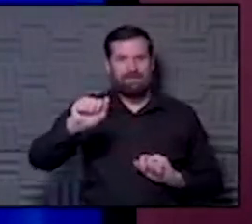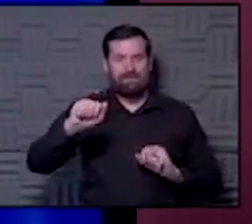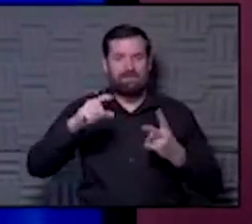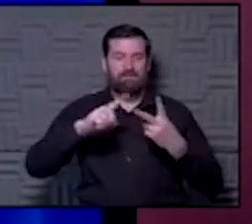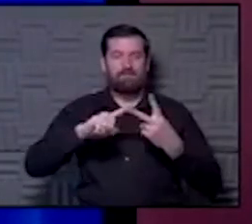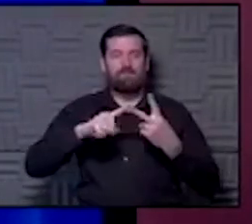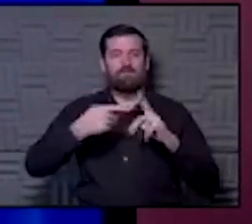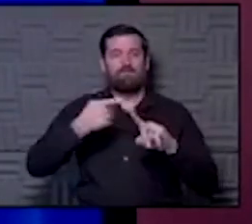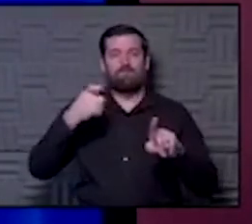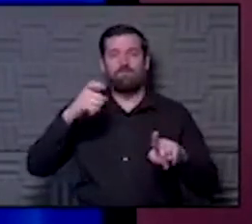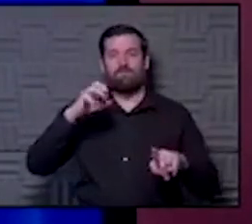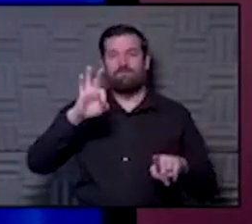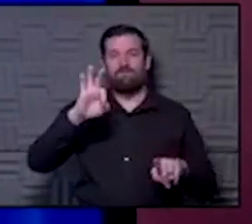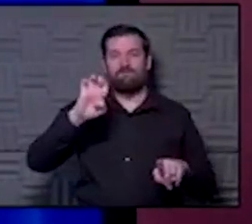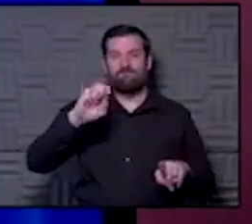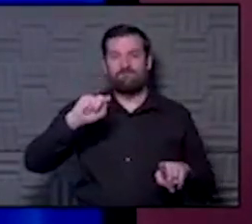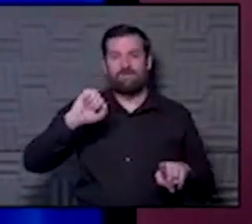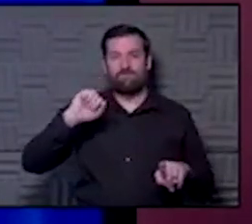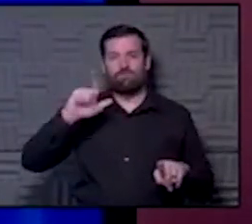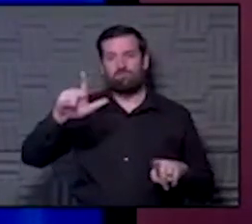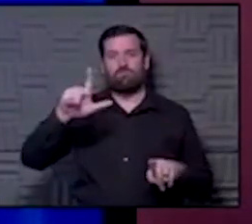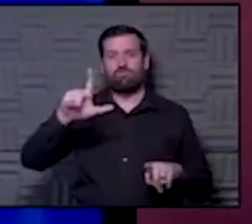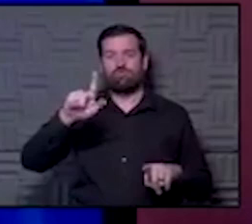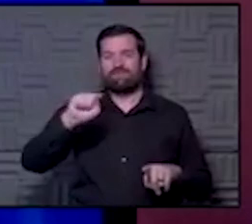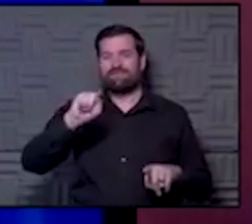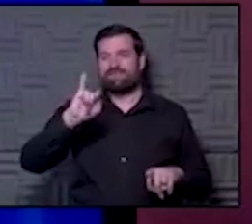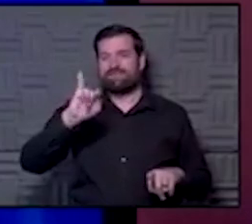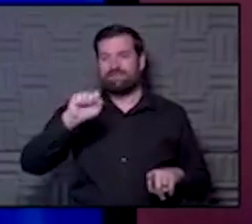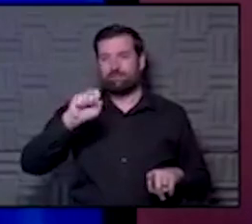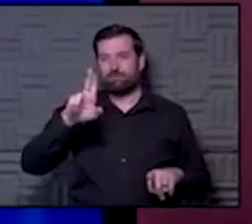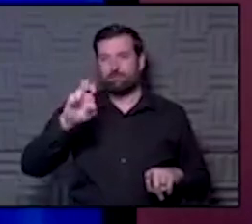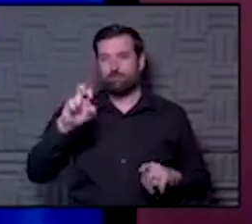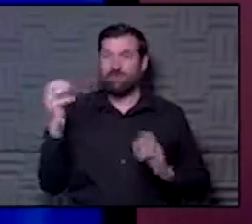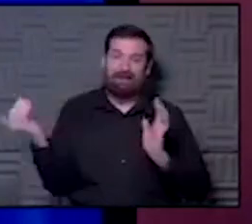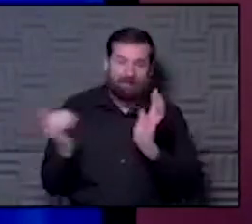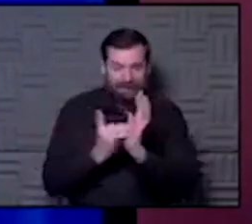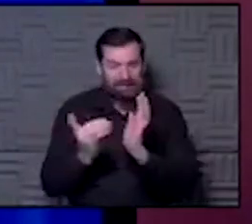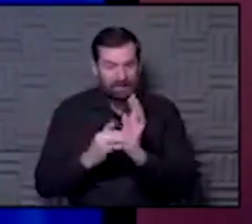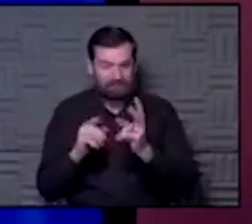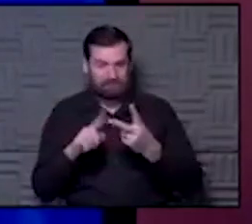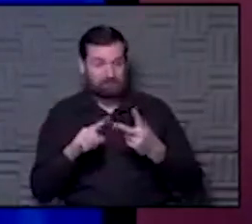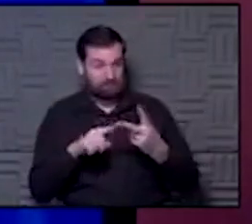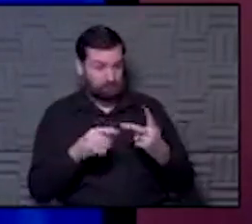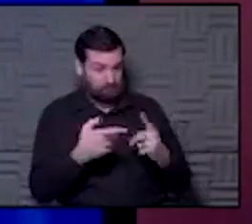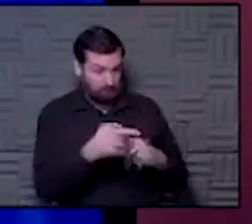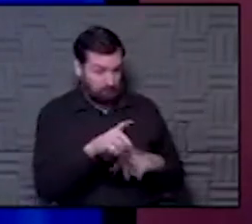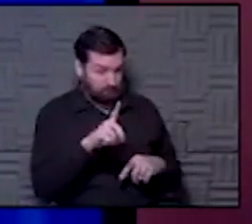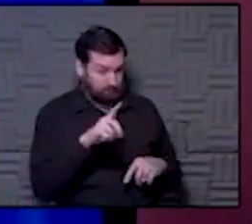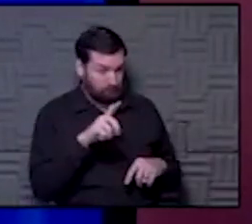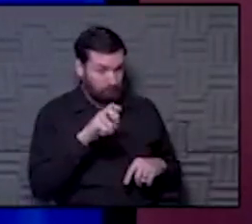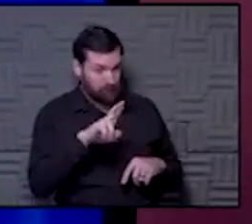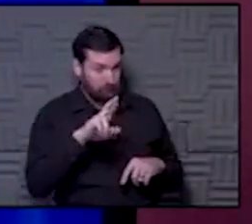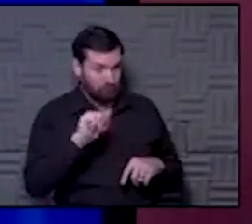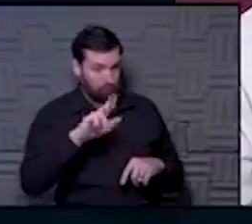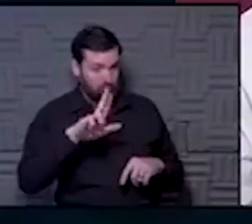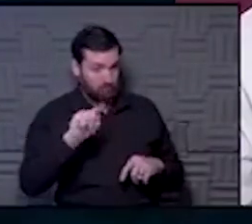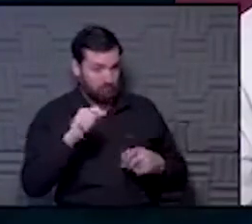from fetal material tissue. we keep getting this fetal question. Okay. Well, Dr. Ault, does the vaccine alter your DNA?